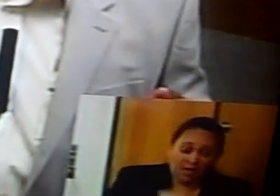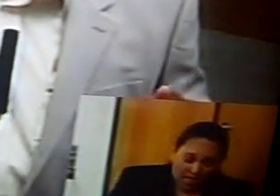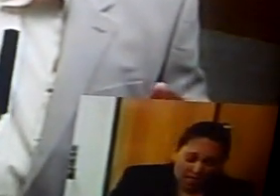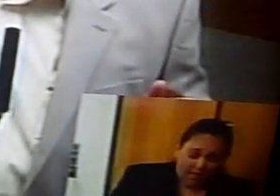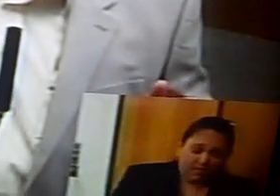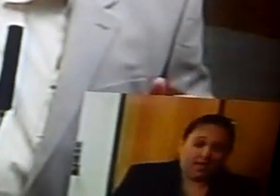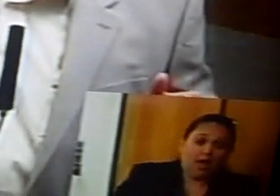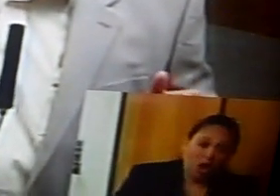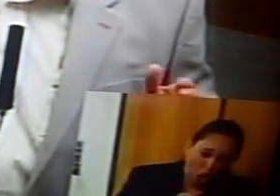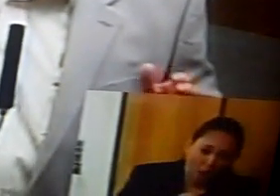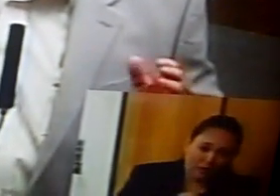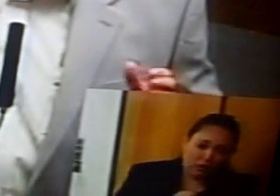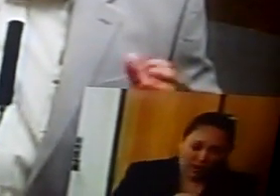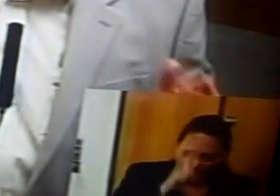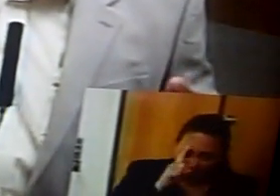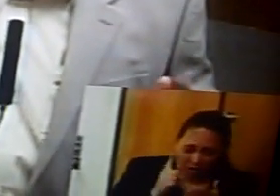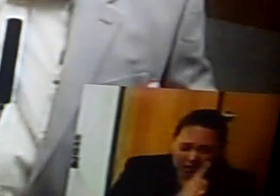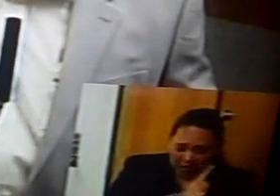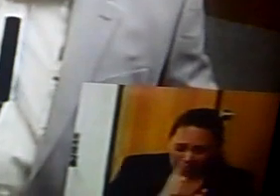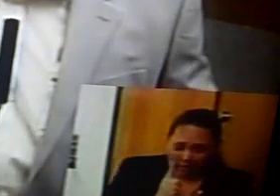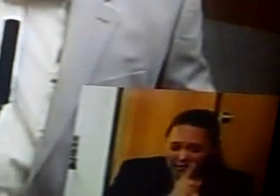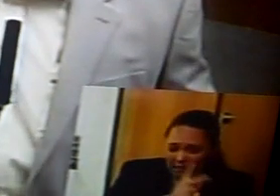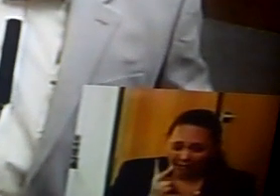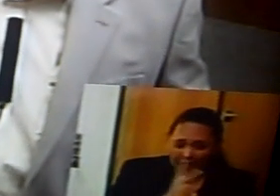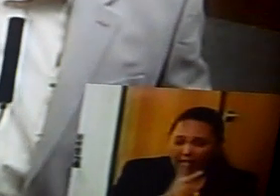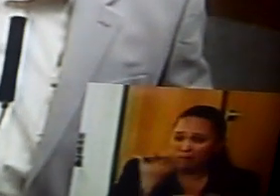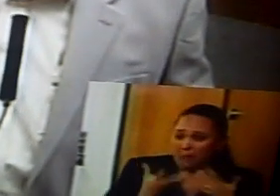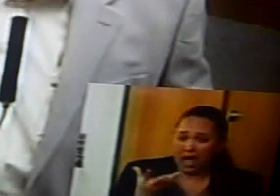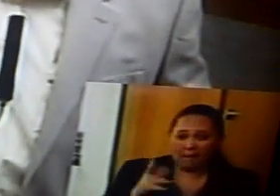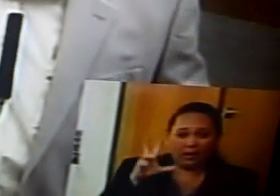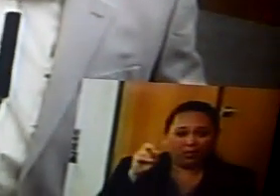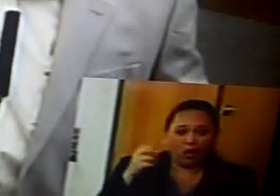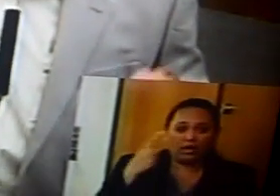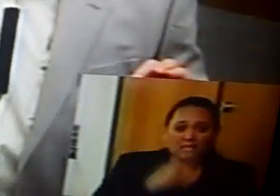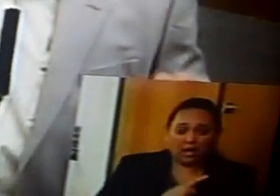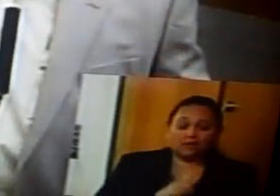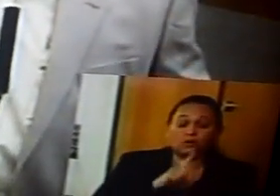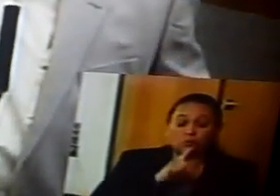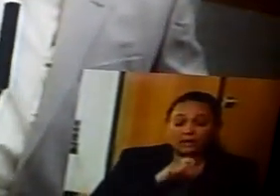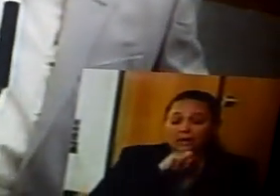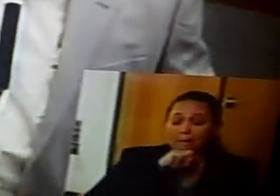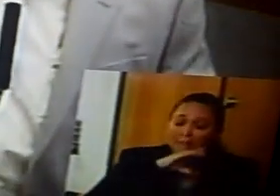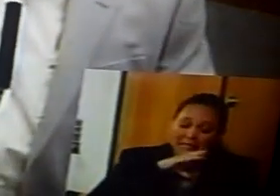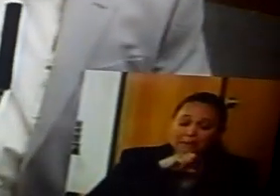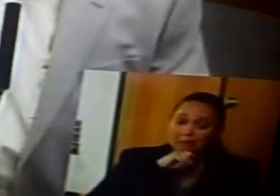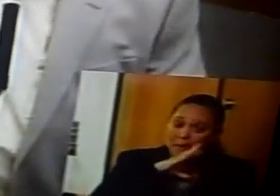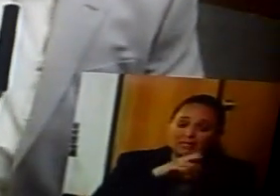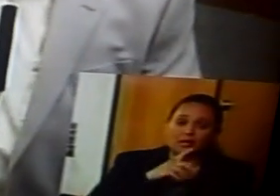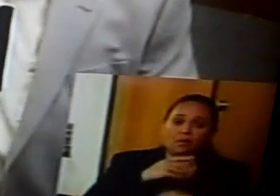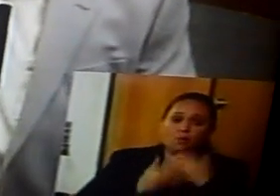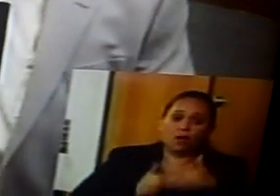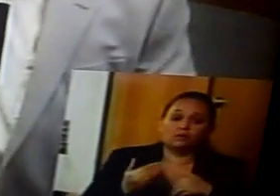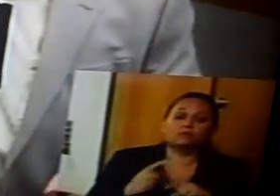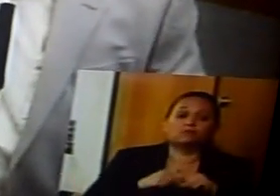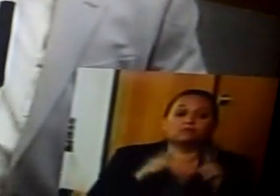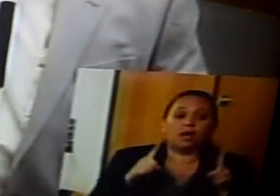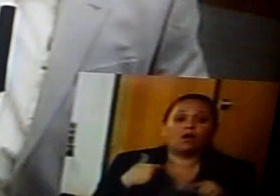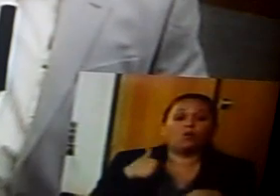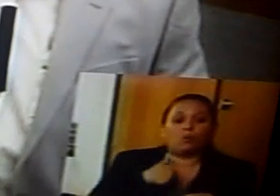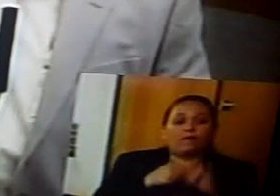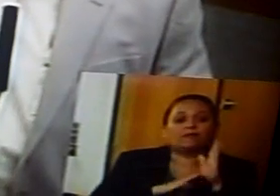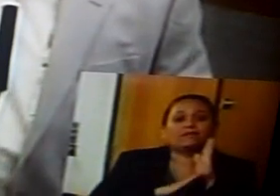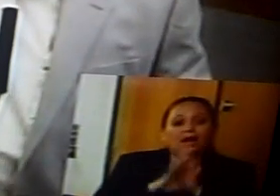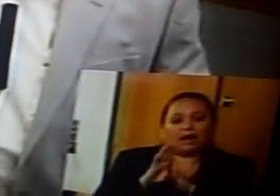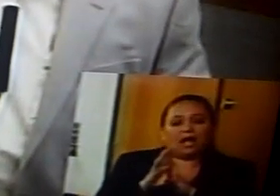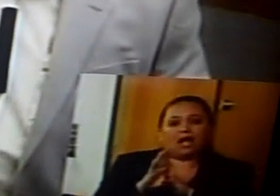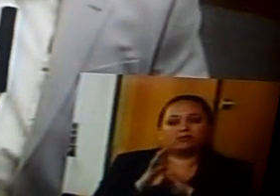of weeks, maybe 30 days. And it is a messy, messy process, but we've developed